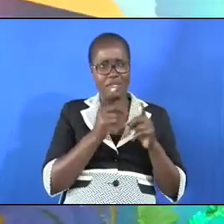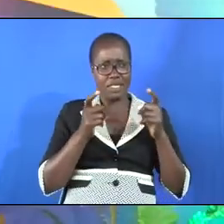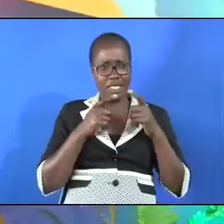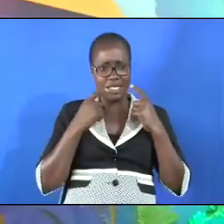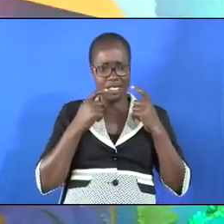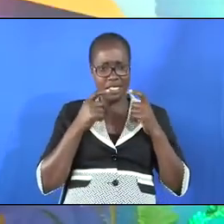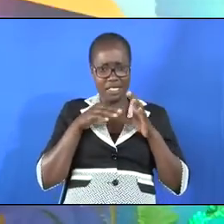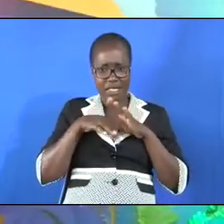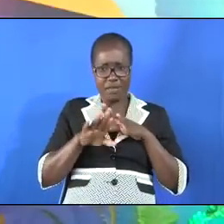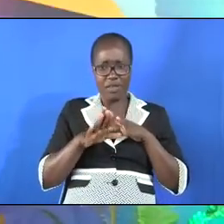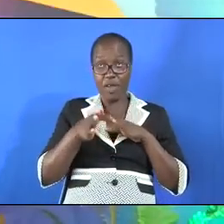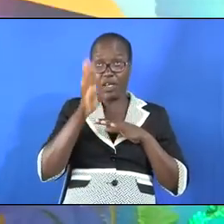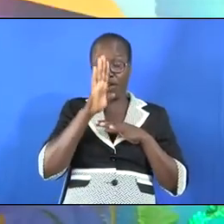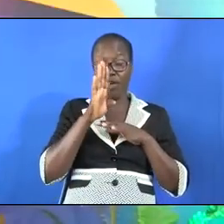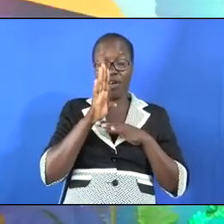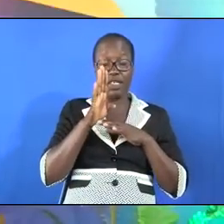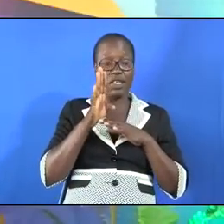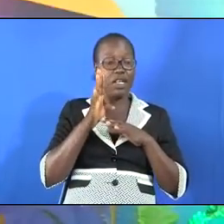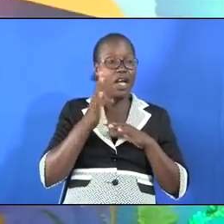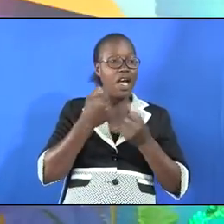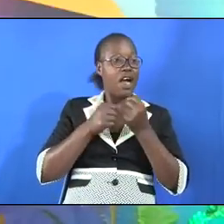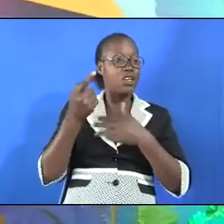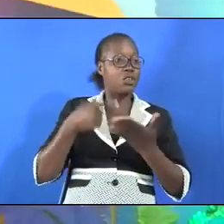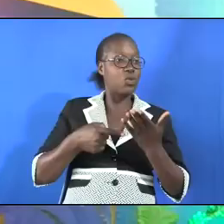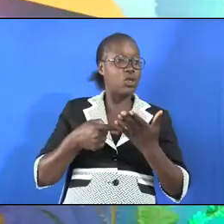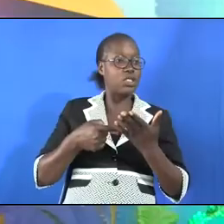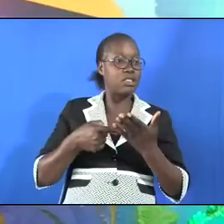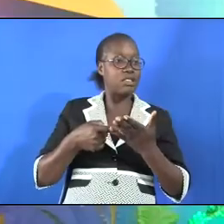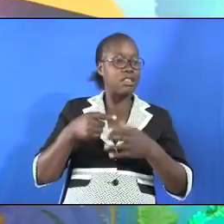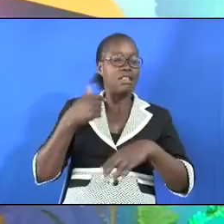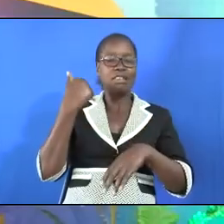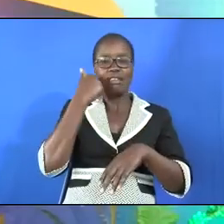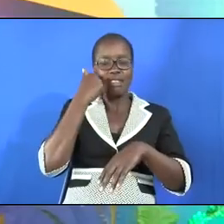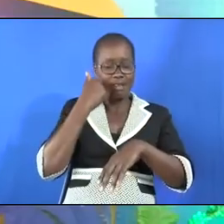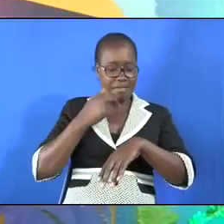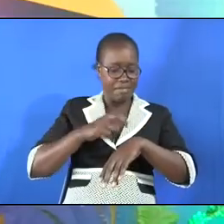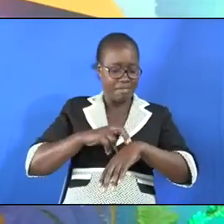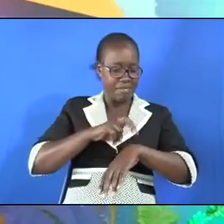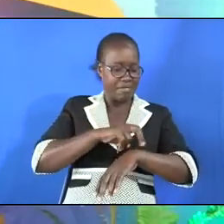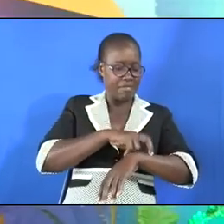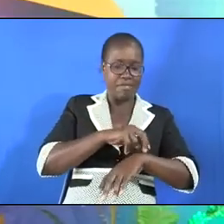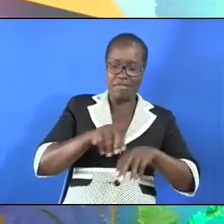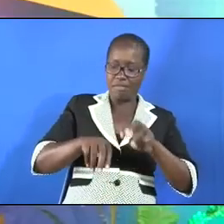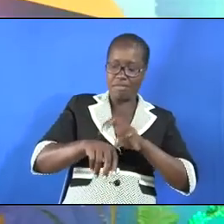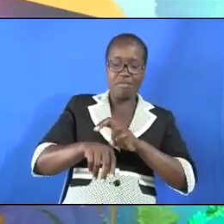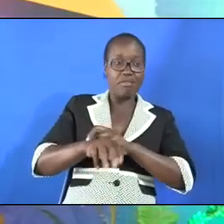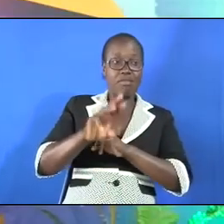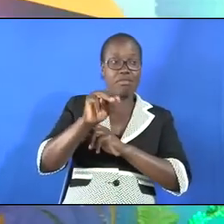And God struck Miriam with leprosy.